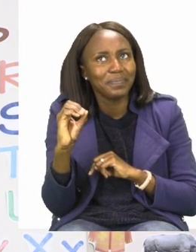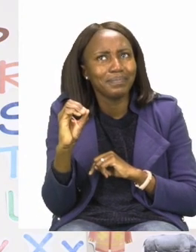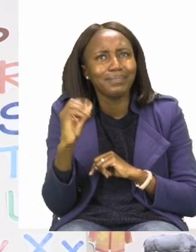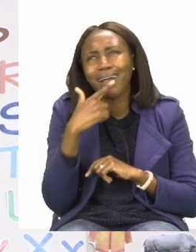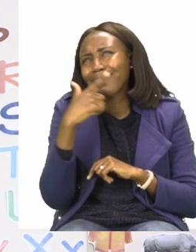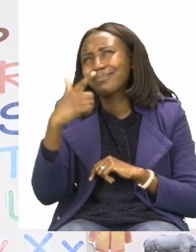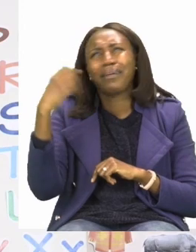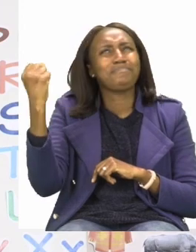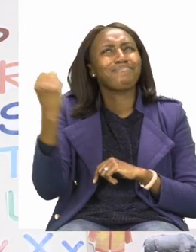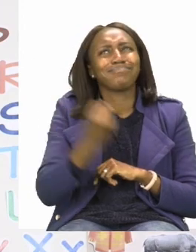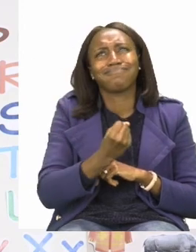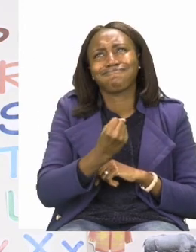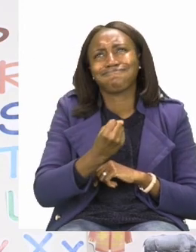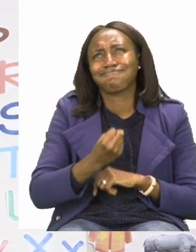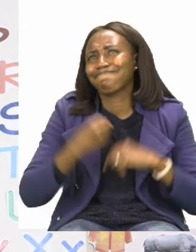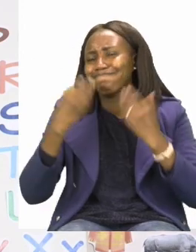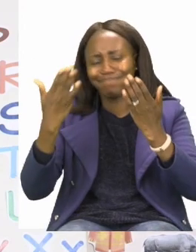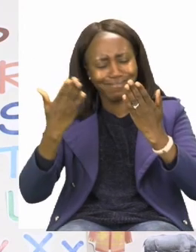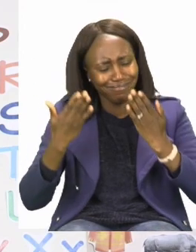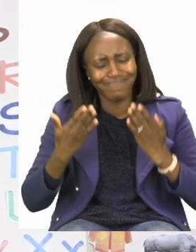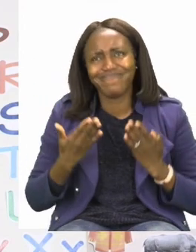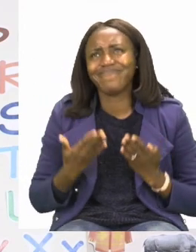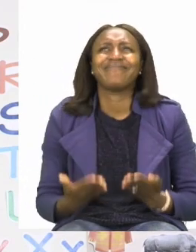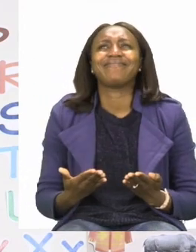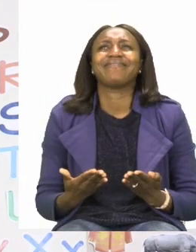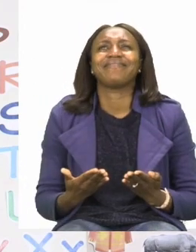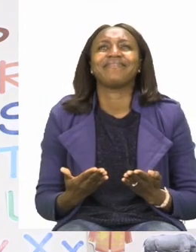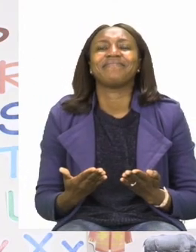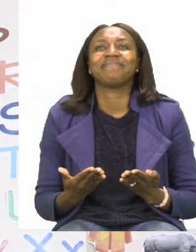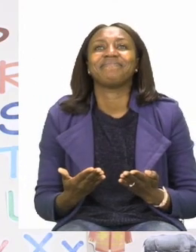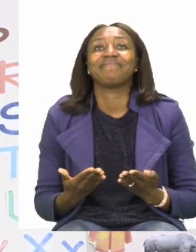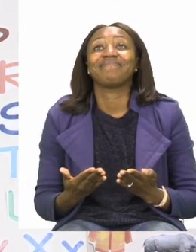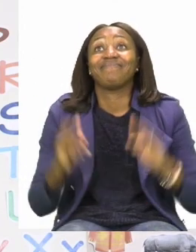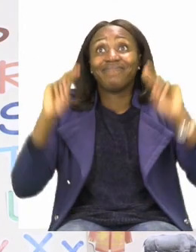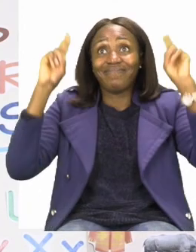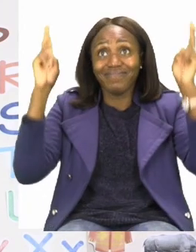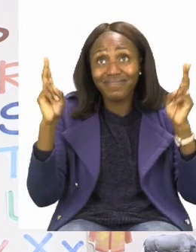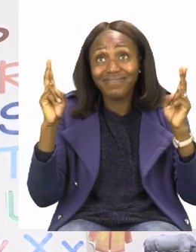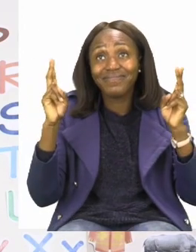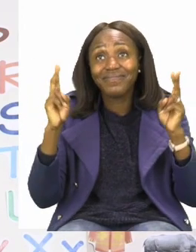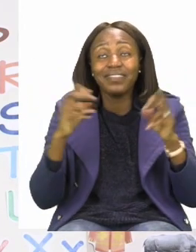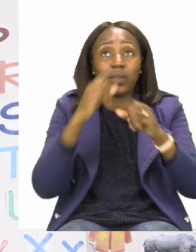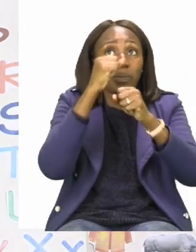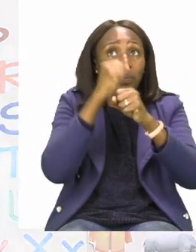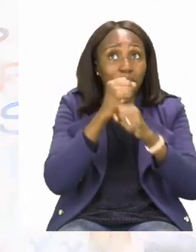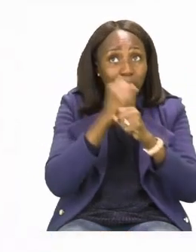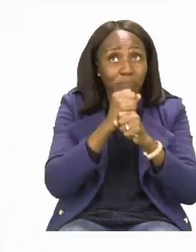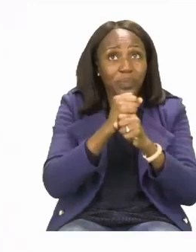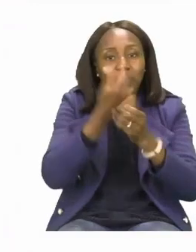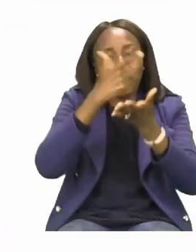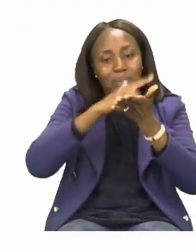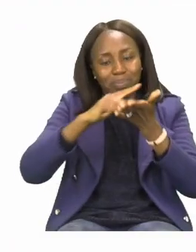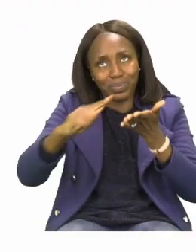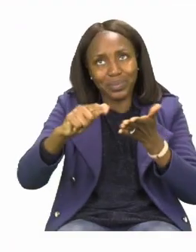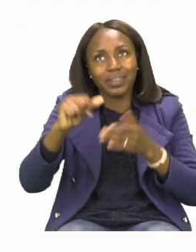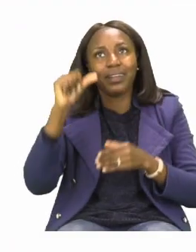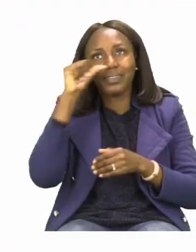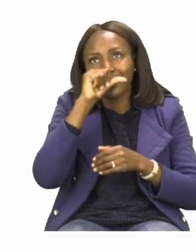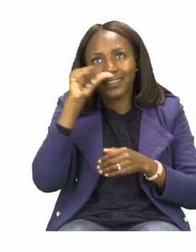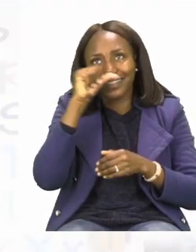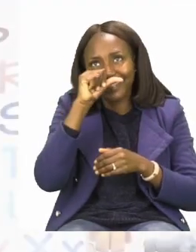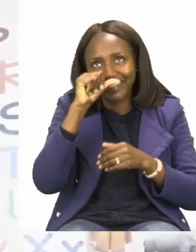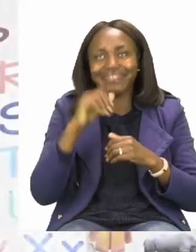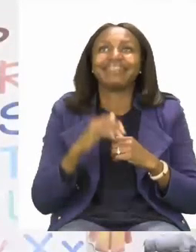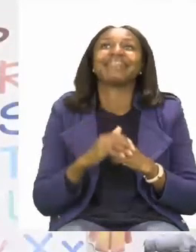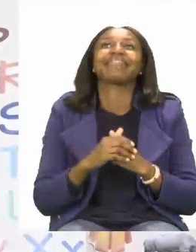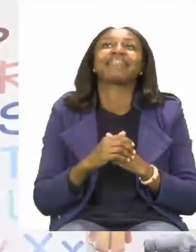Mutsa. And thank you so much for joining me today. Our theme this week is Properties.